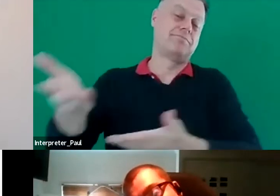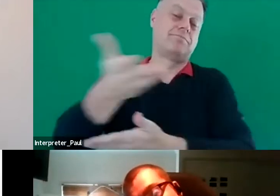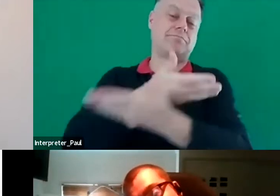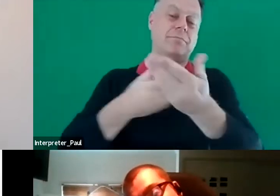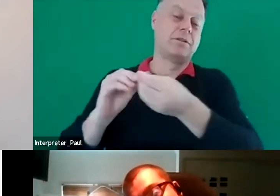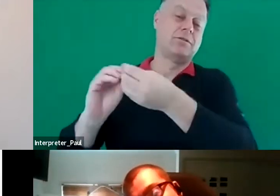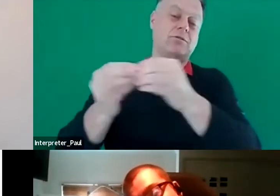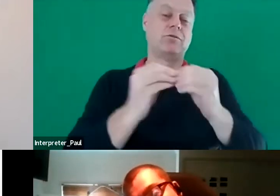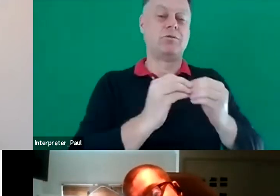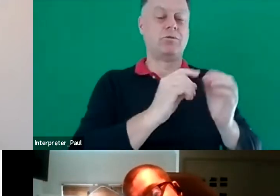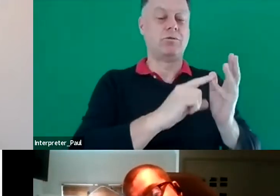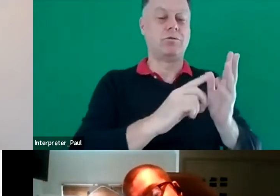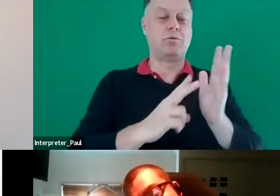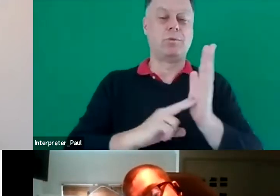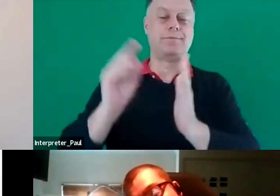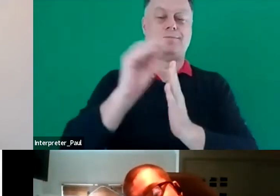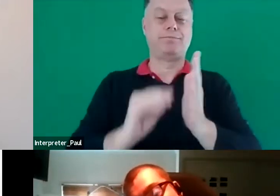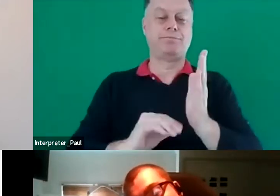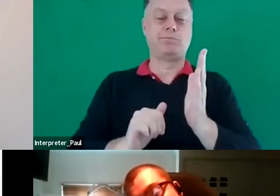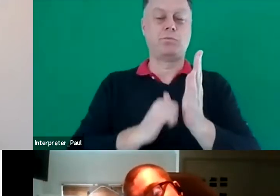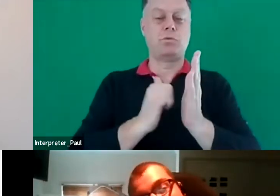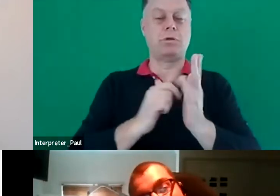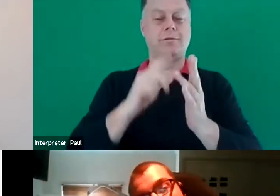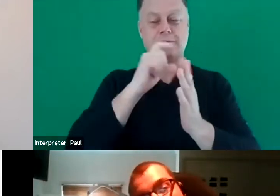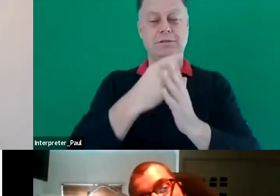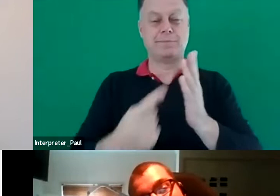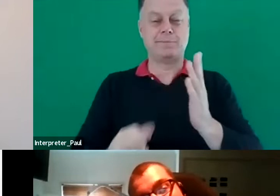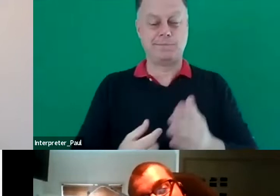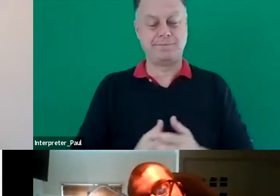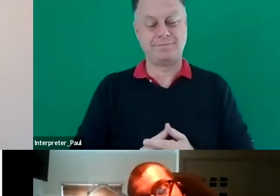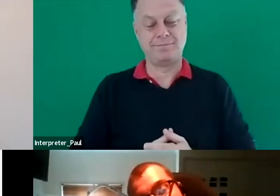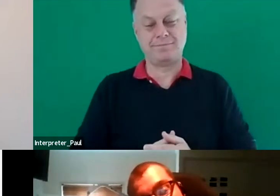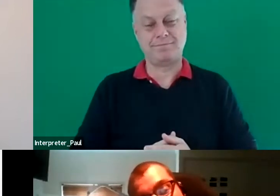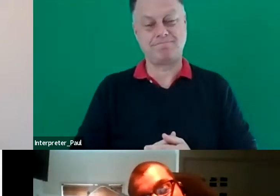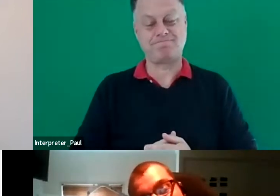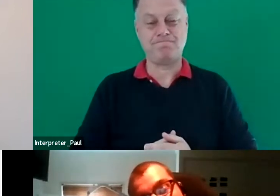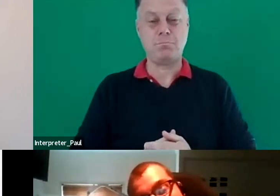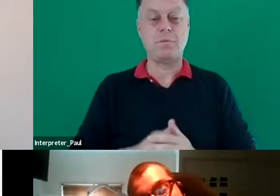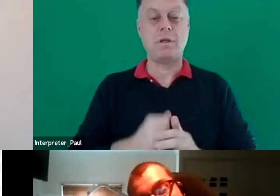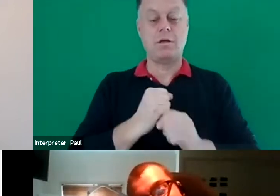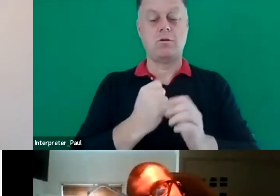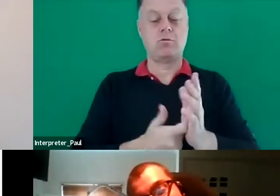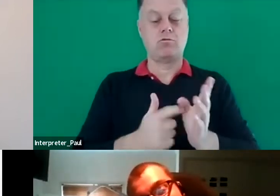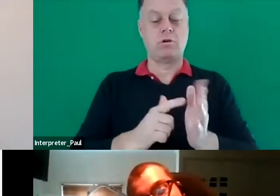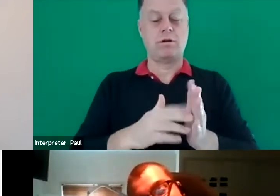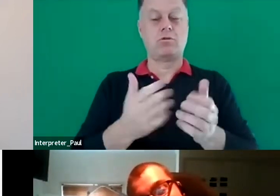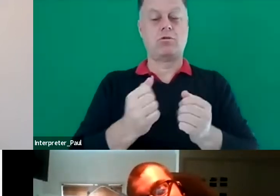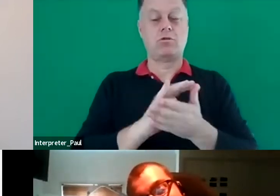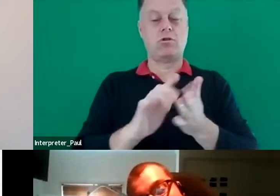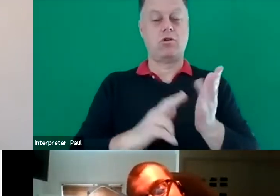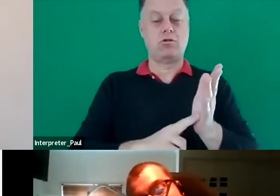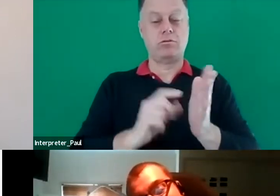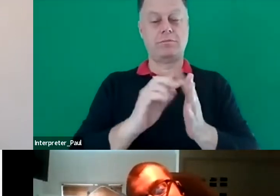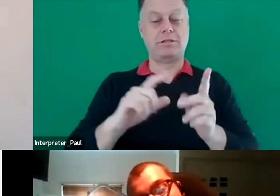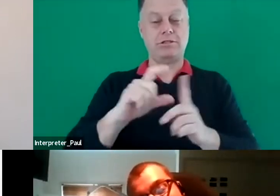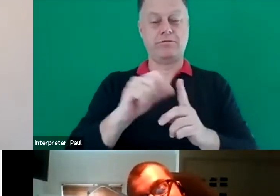negotiating the UN Convention on the Rights of People with Disabilities. He was awarded honorary doctorates by the University